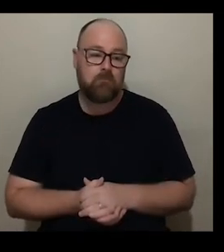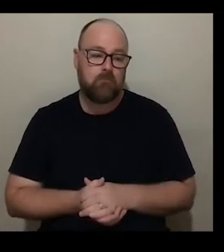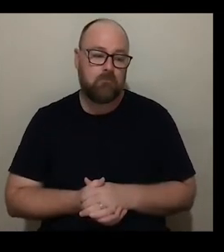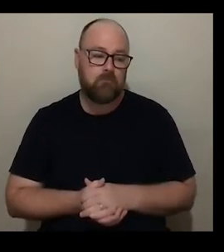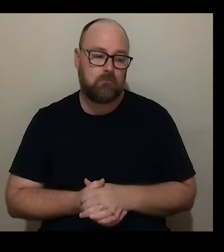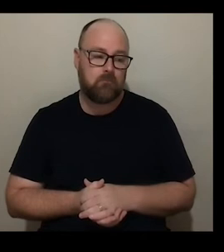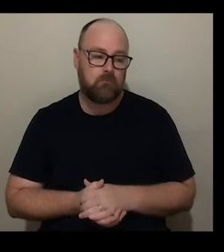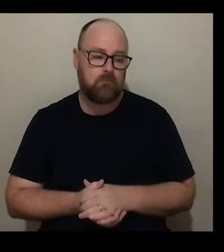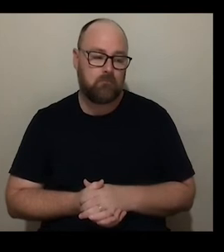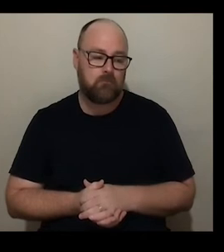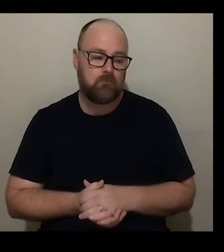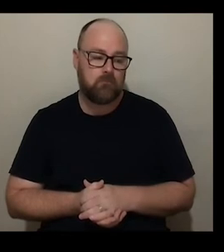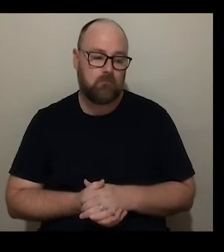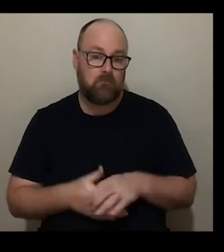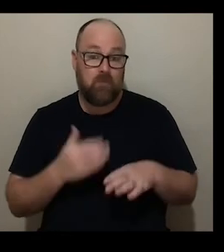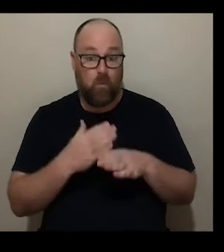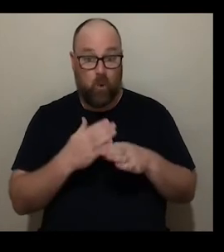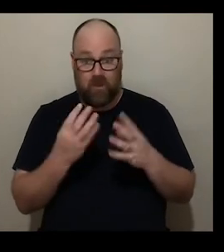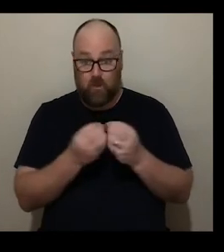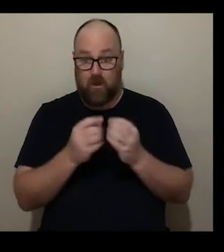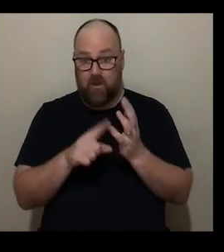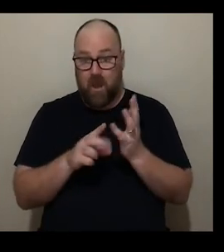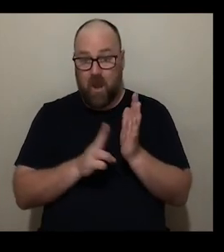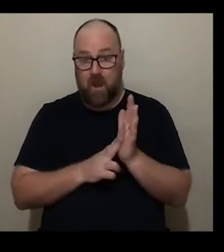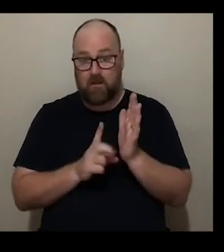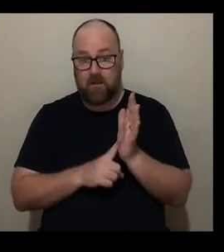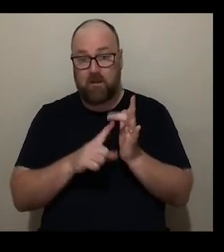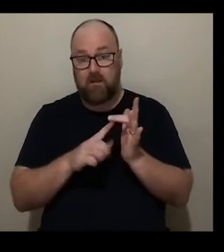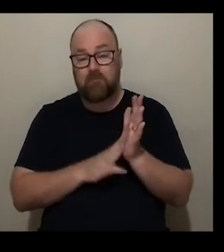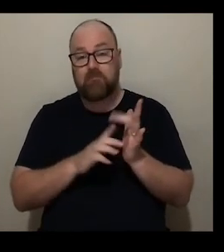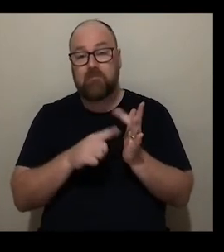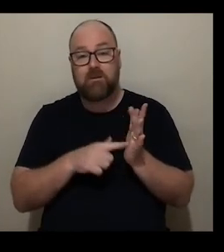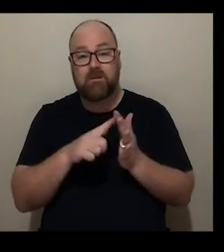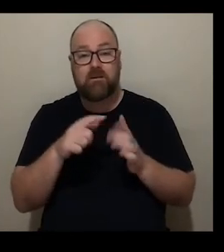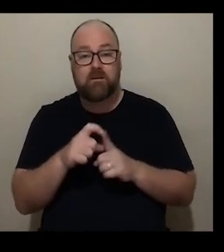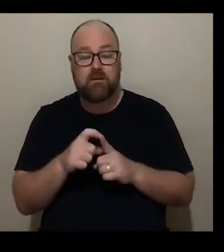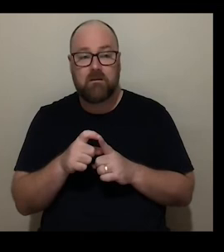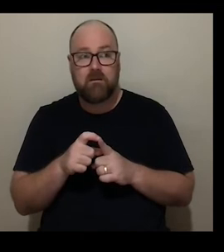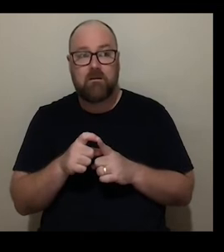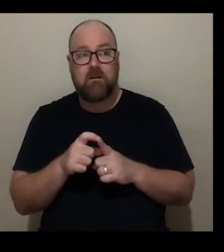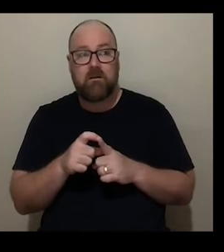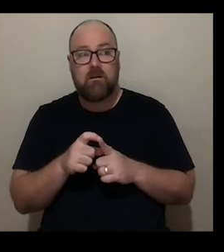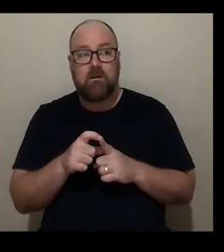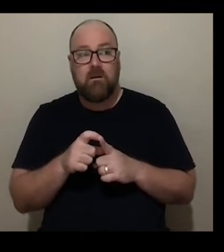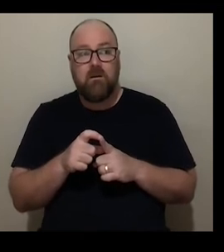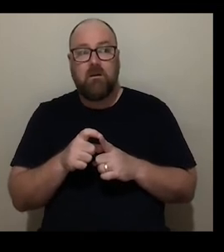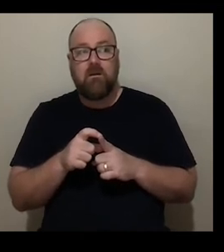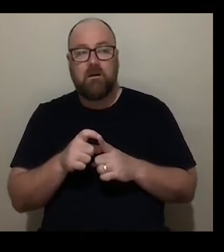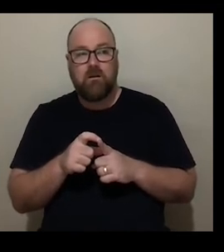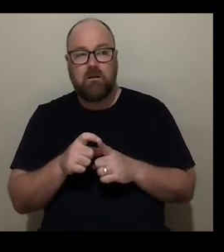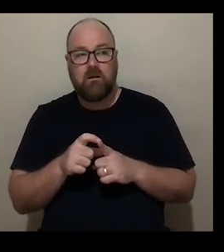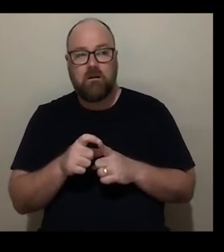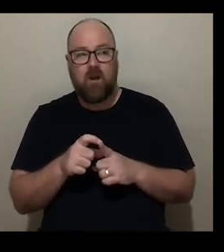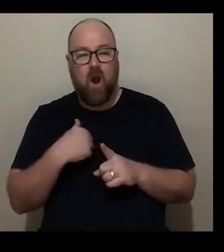working with unlimited um it it it it was finding that support